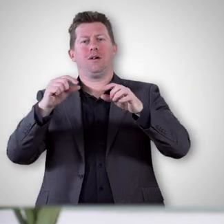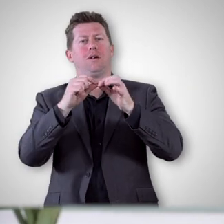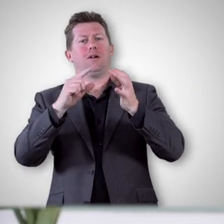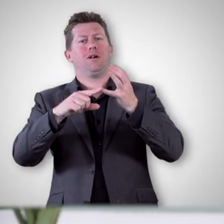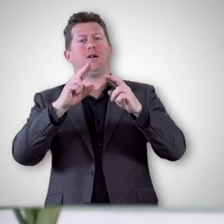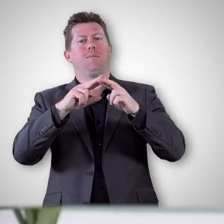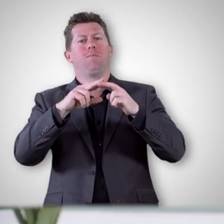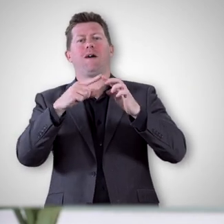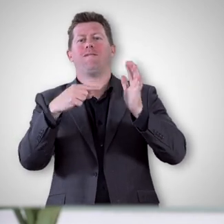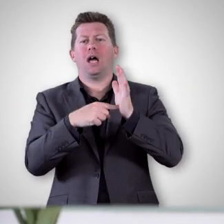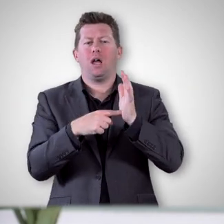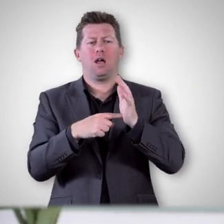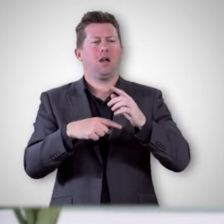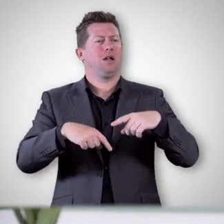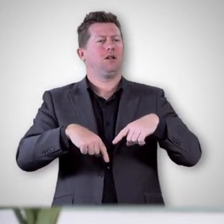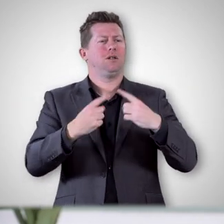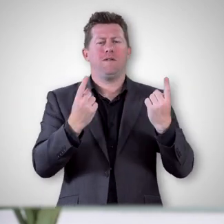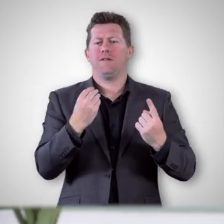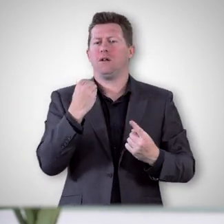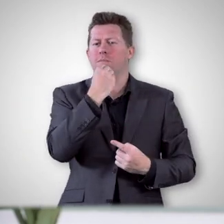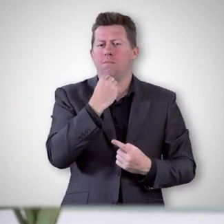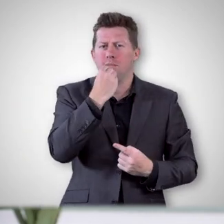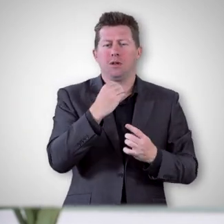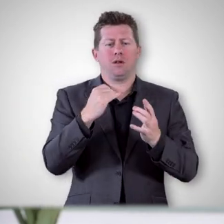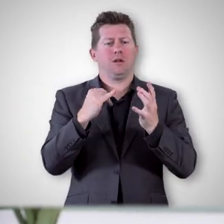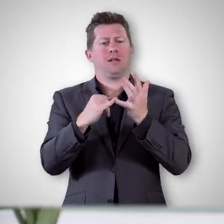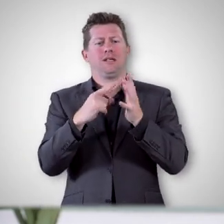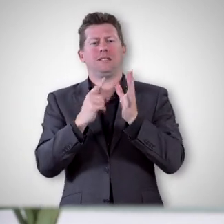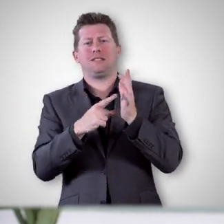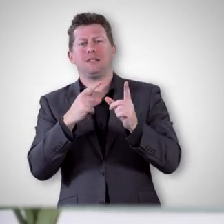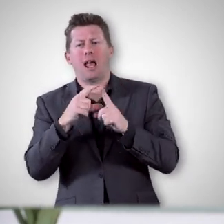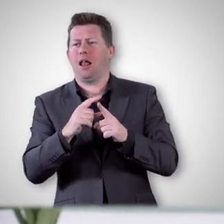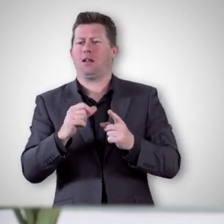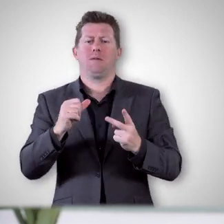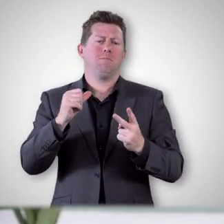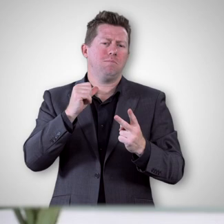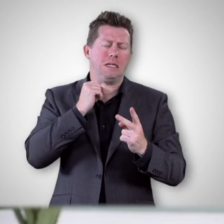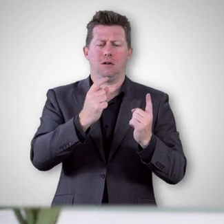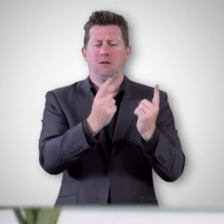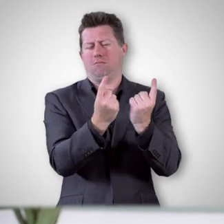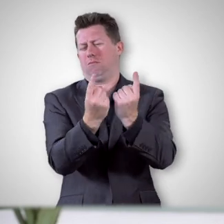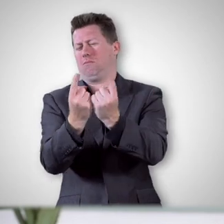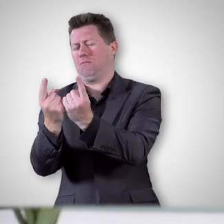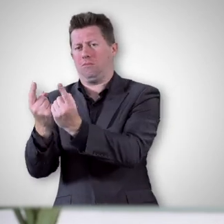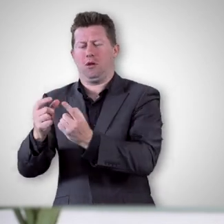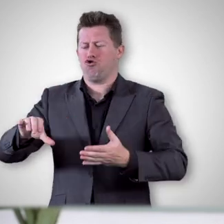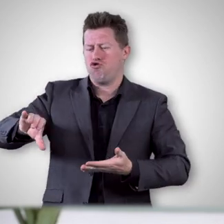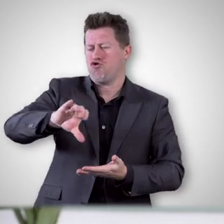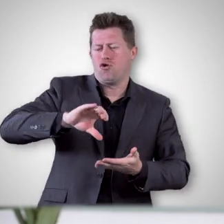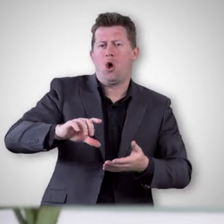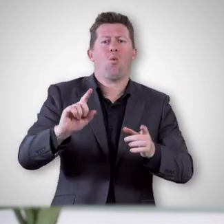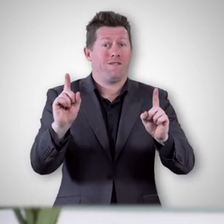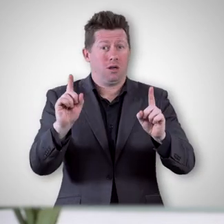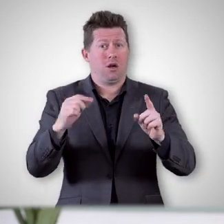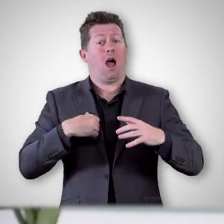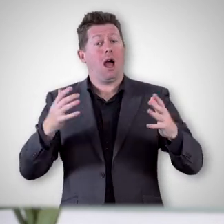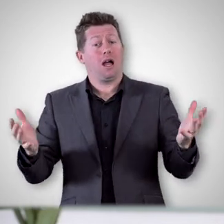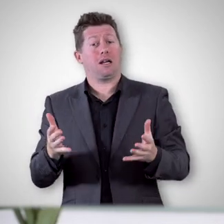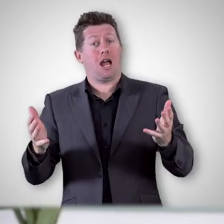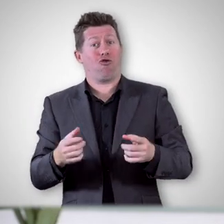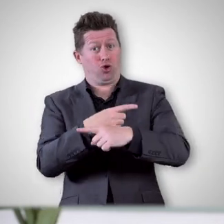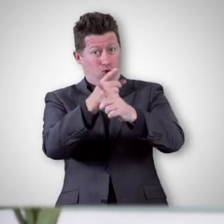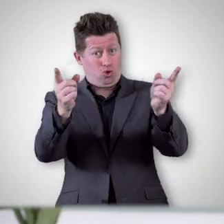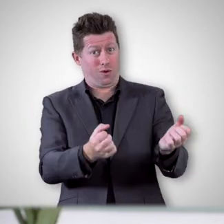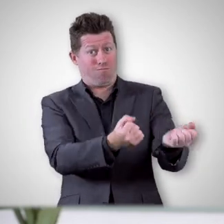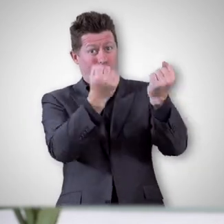set out with different types of proteins and maybe a salad bar with lots of different types of dressing. And I also encourage you to